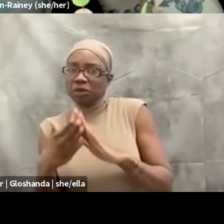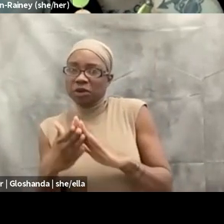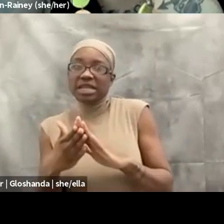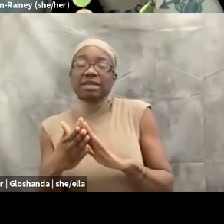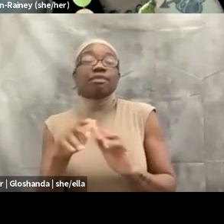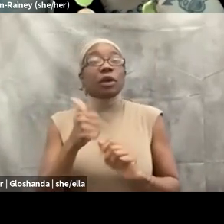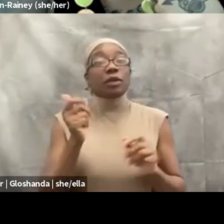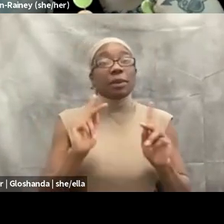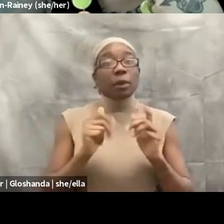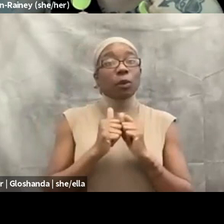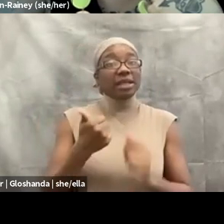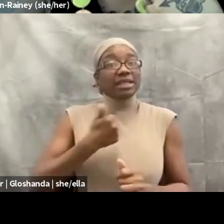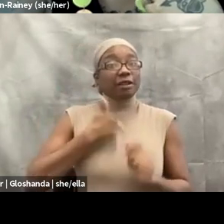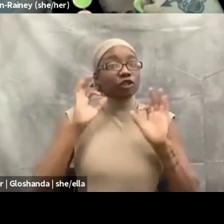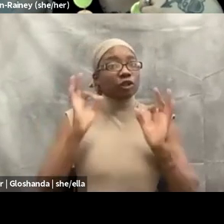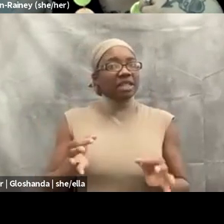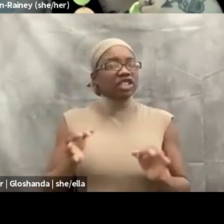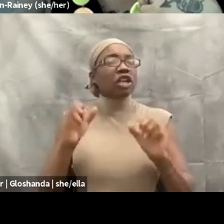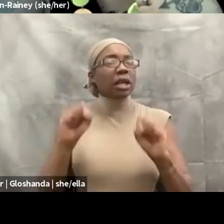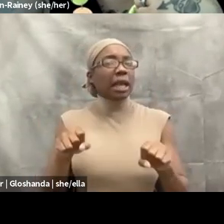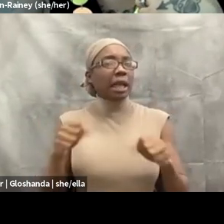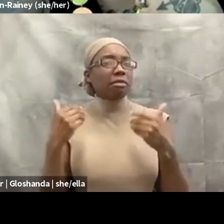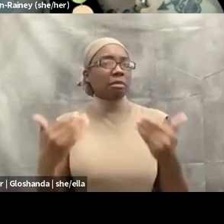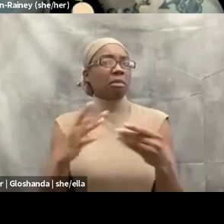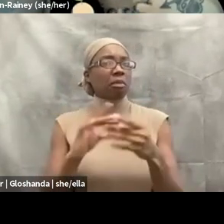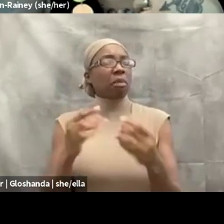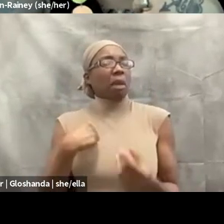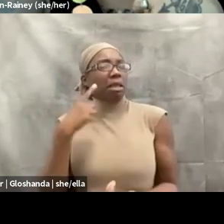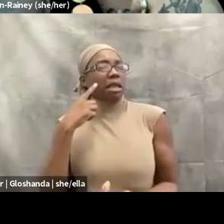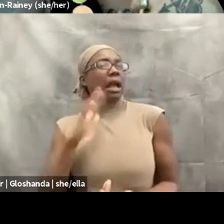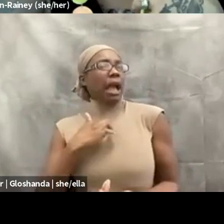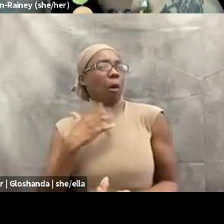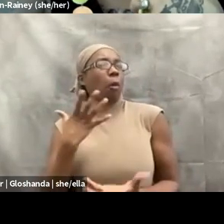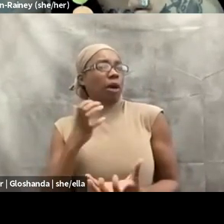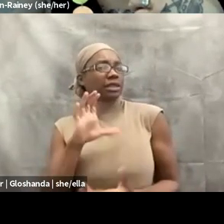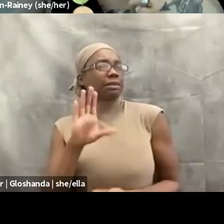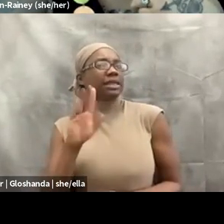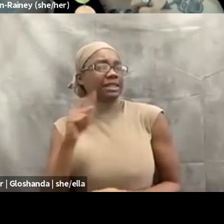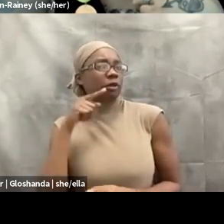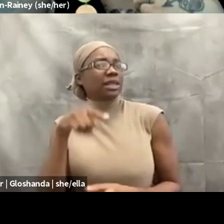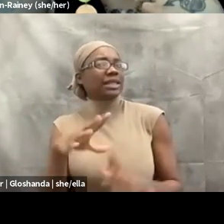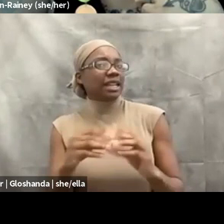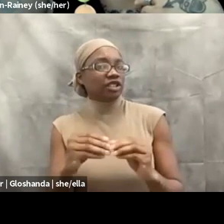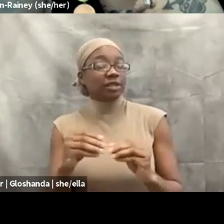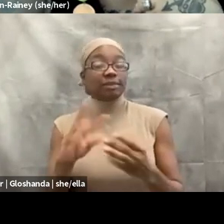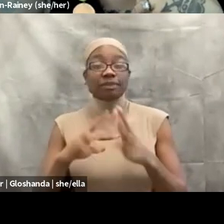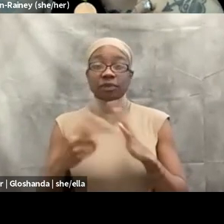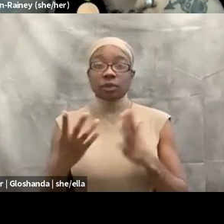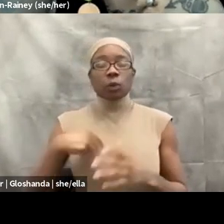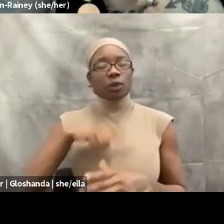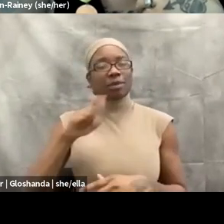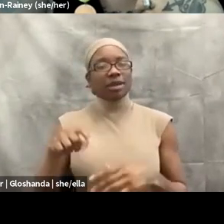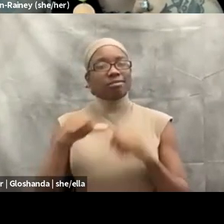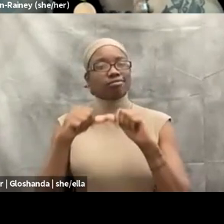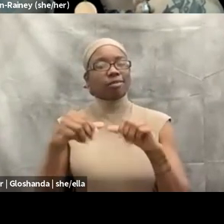being able to be flexible and not getting too attached to any one way of healing. Um, and also really understanding that,